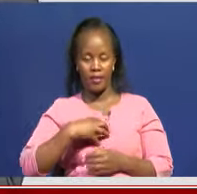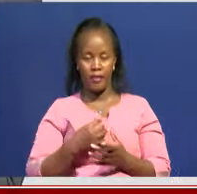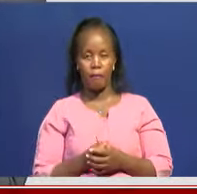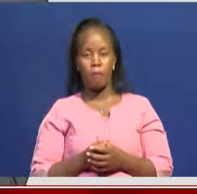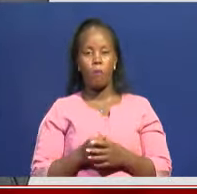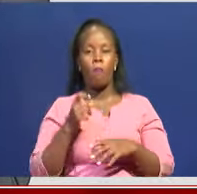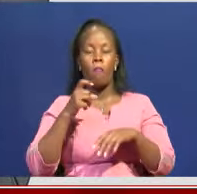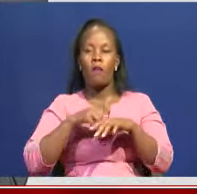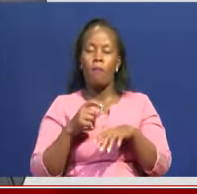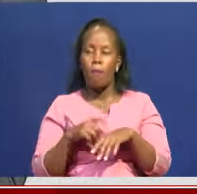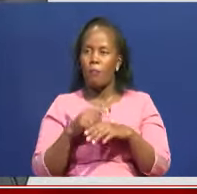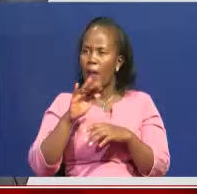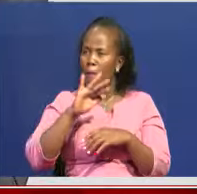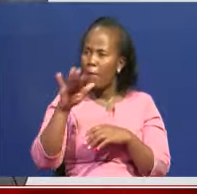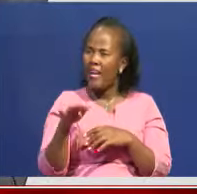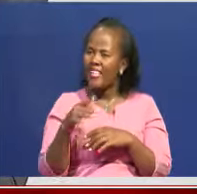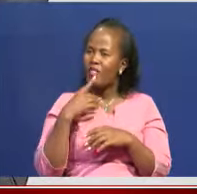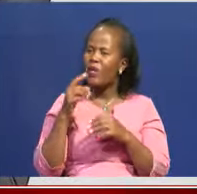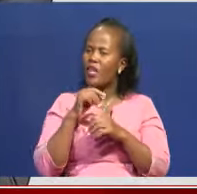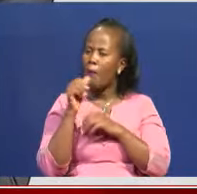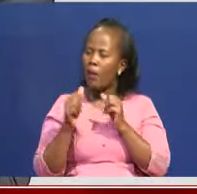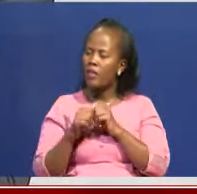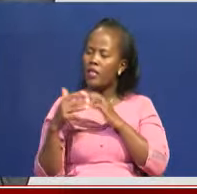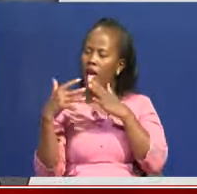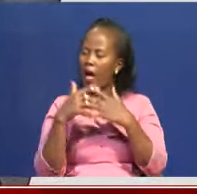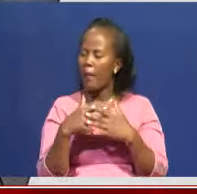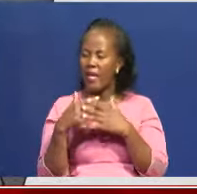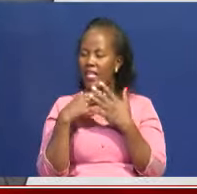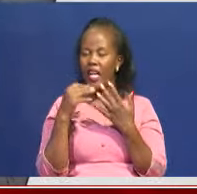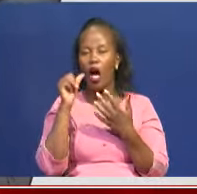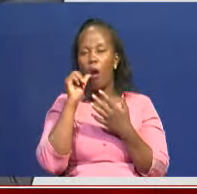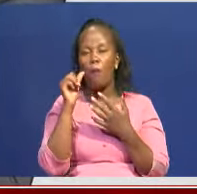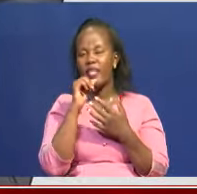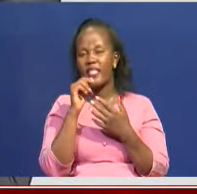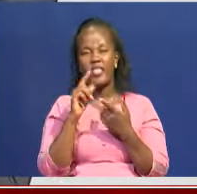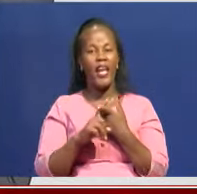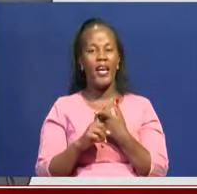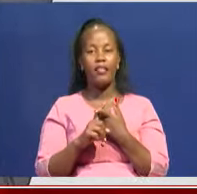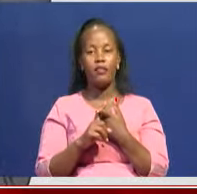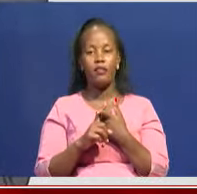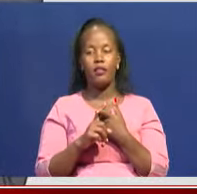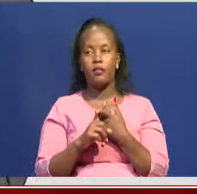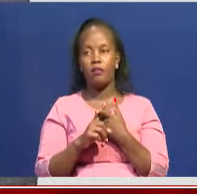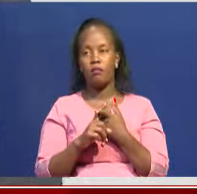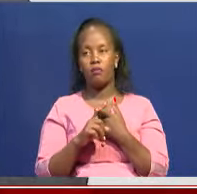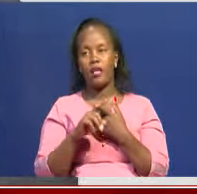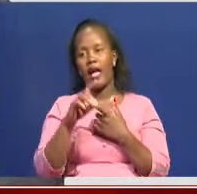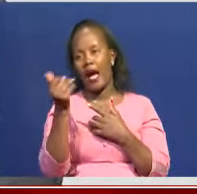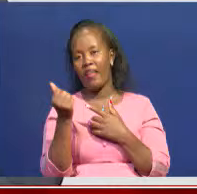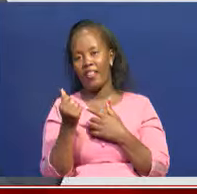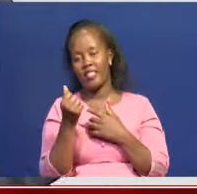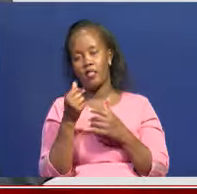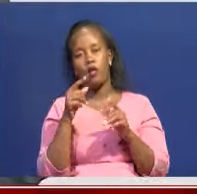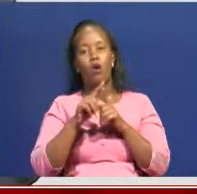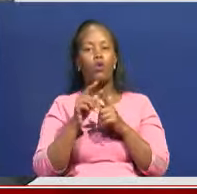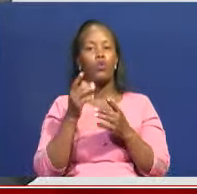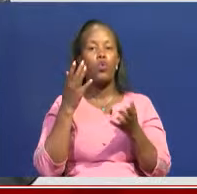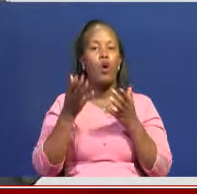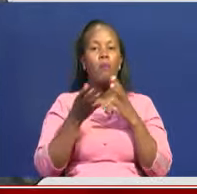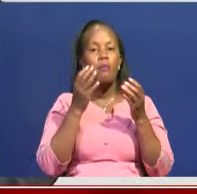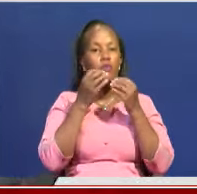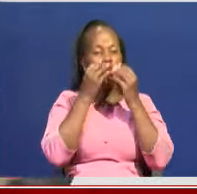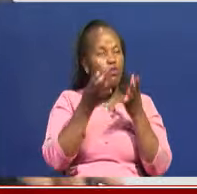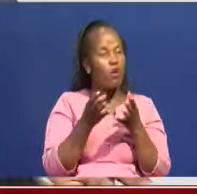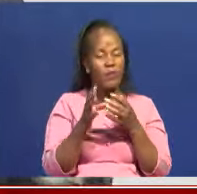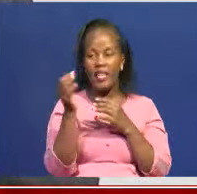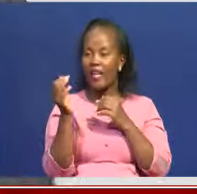because I've heard you mention Germany, America and Britain and some of the countries where Kenya's artifacts are. And probably you'll give us details on other countries